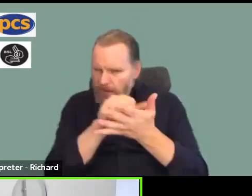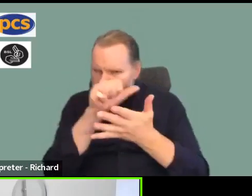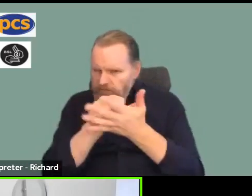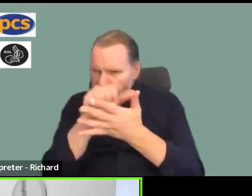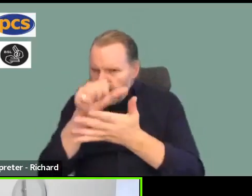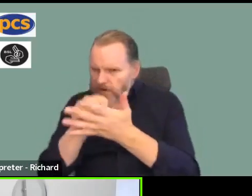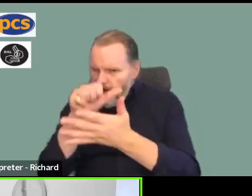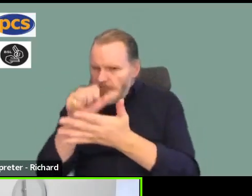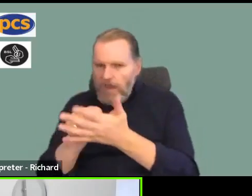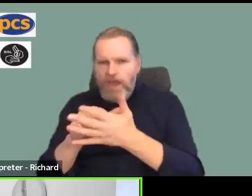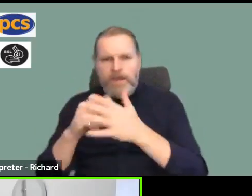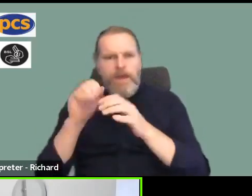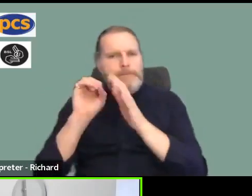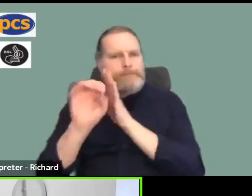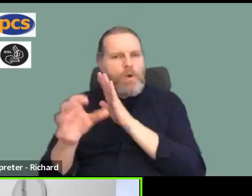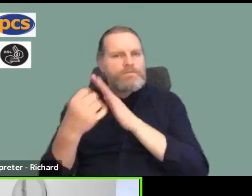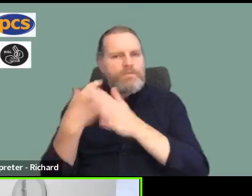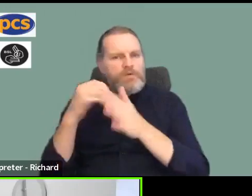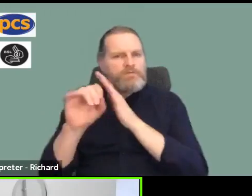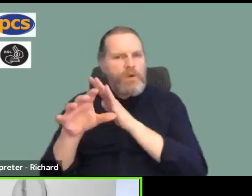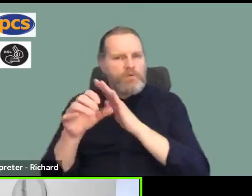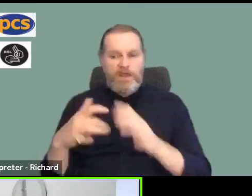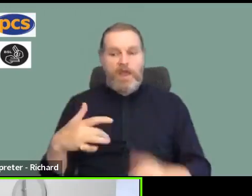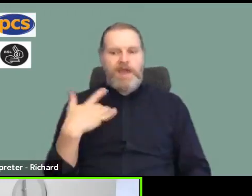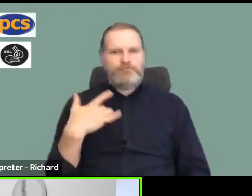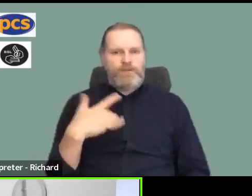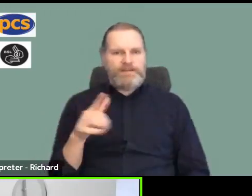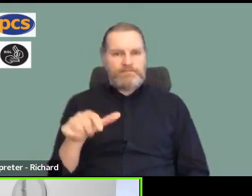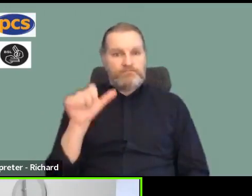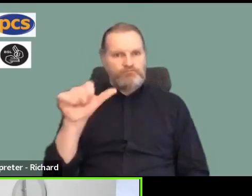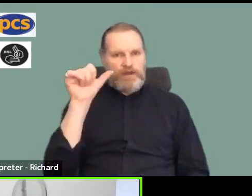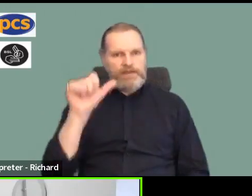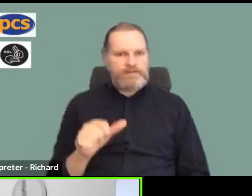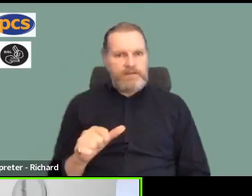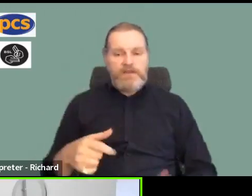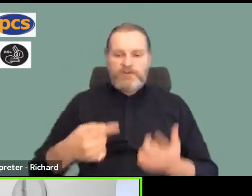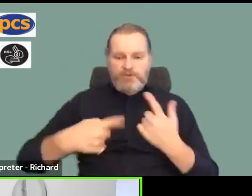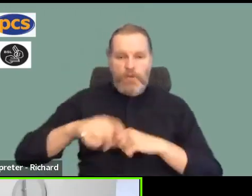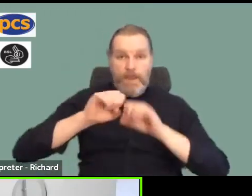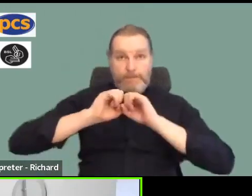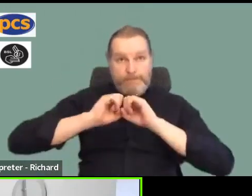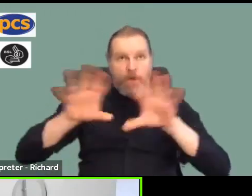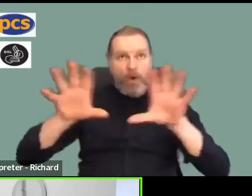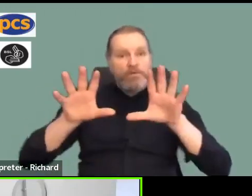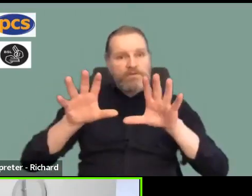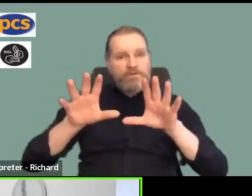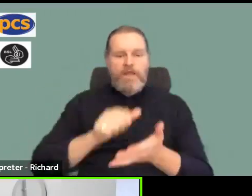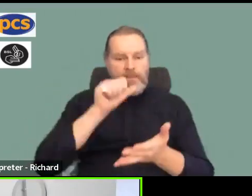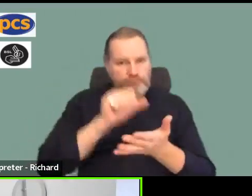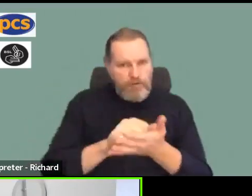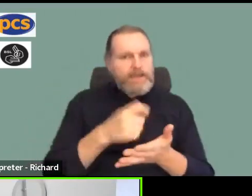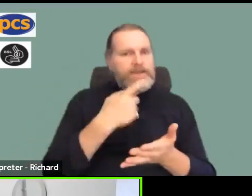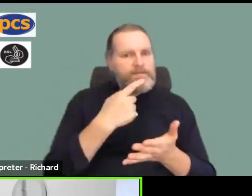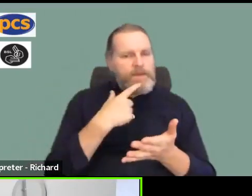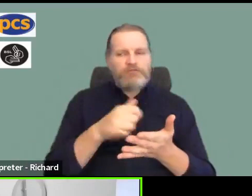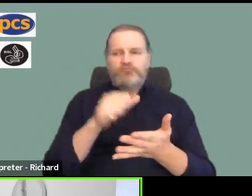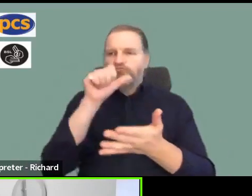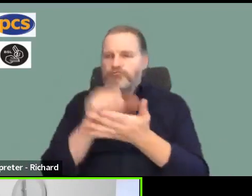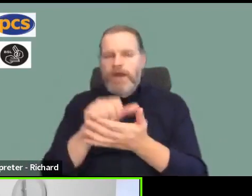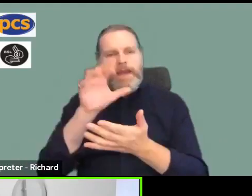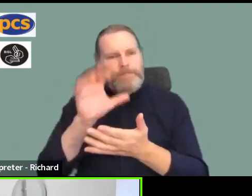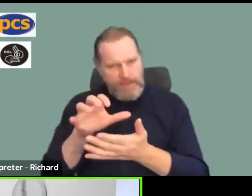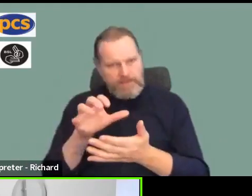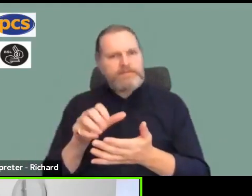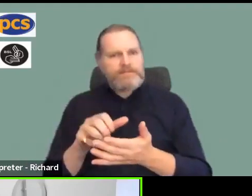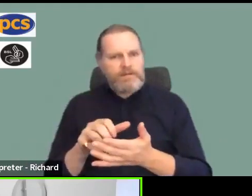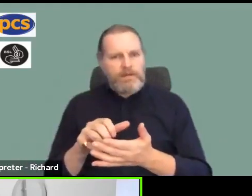sure that when the time comes to ballot, we're balloting the right people in the right locations. The information we give to the employer about the